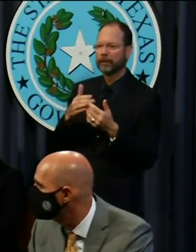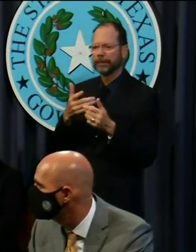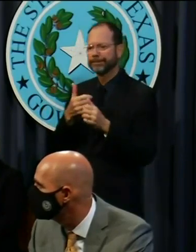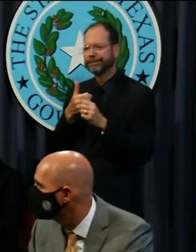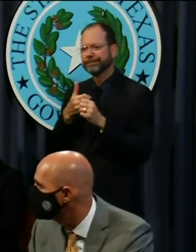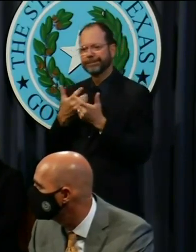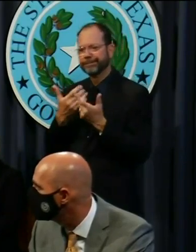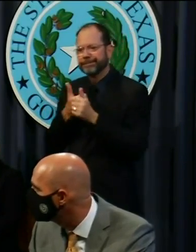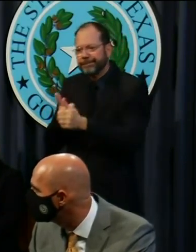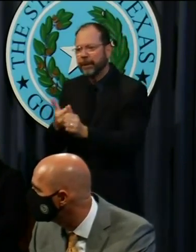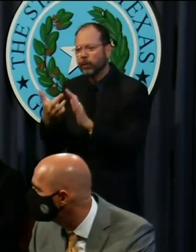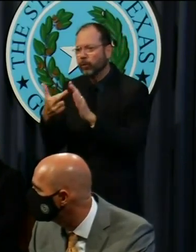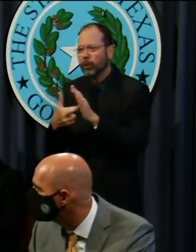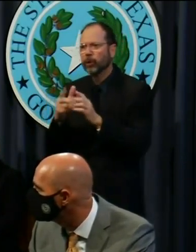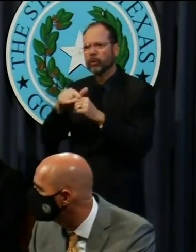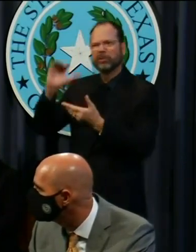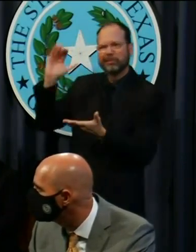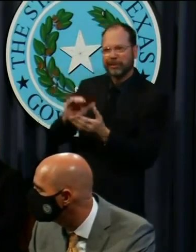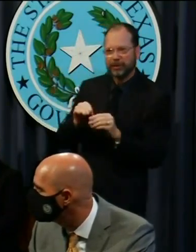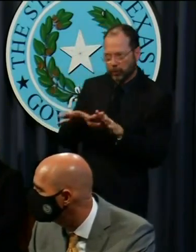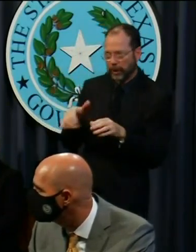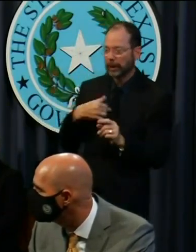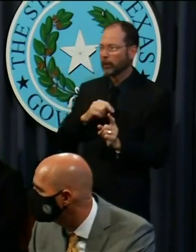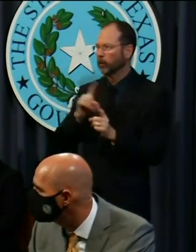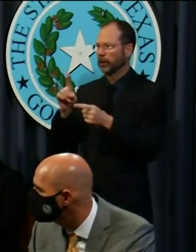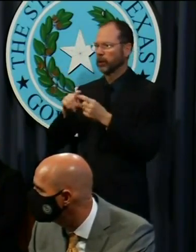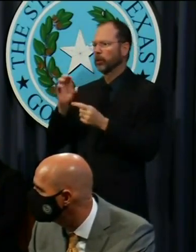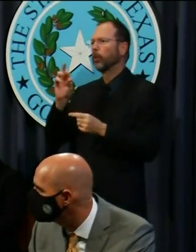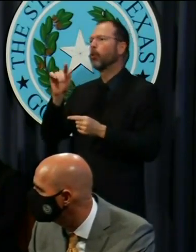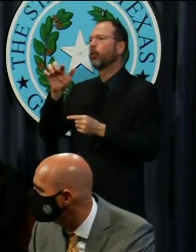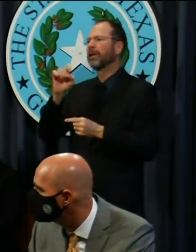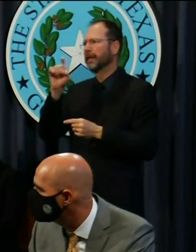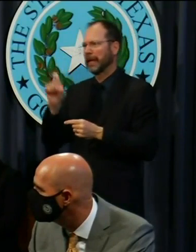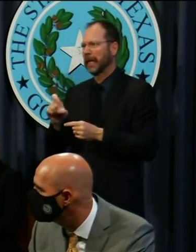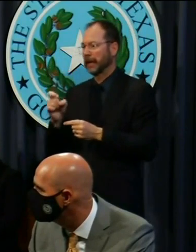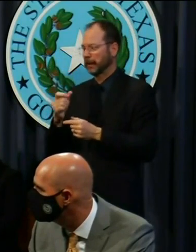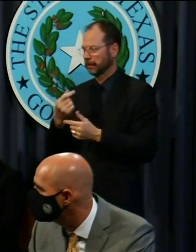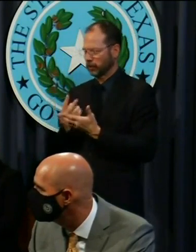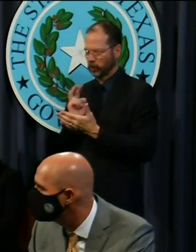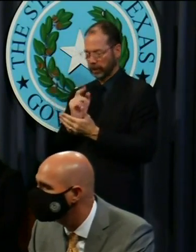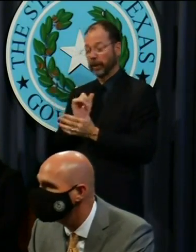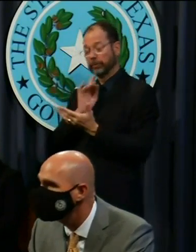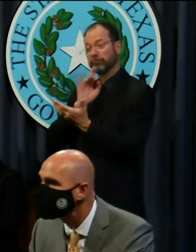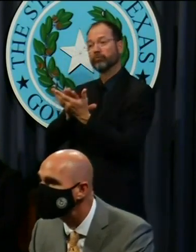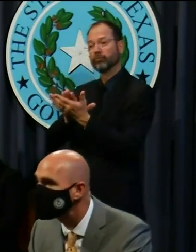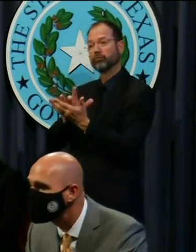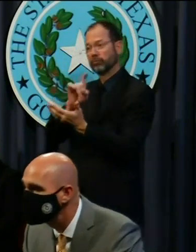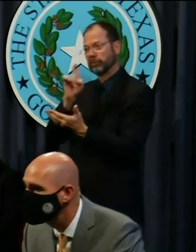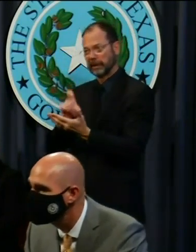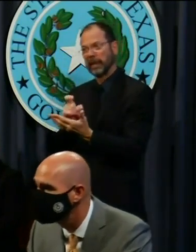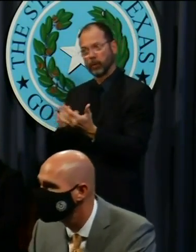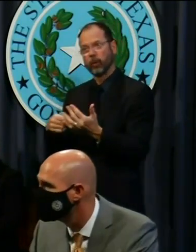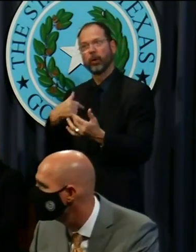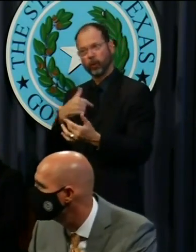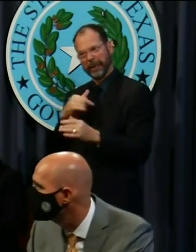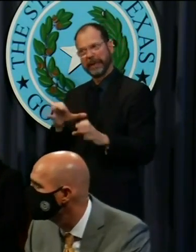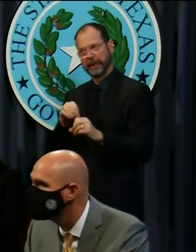the spread of the virus. And when I was with him in Orange, Texas, just a couple of weeks ago, he applauded me for the actions that Texas did take.